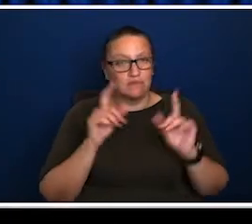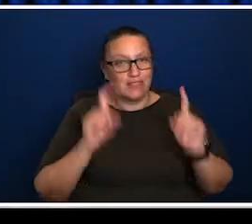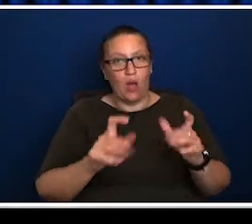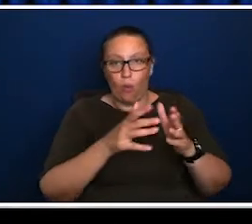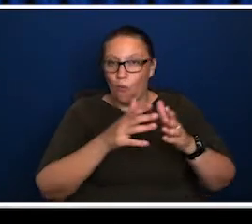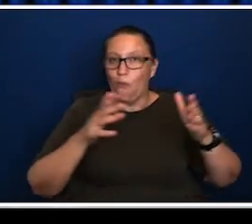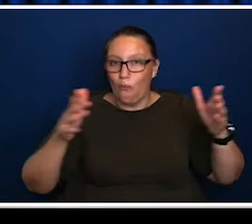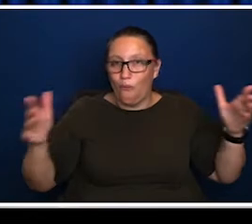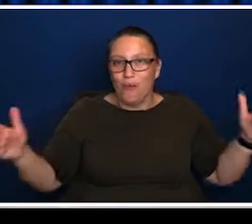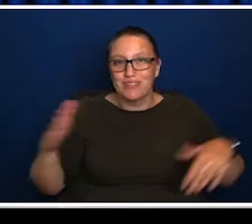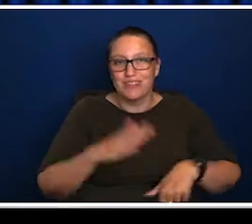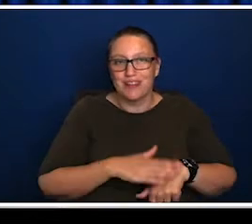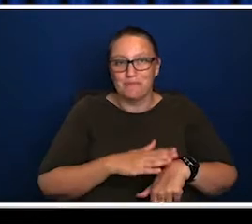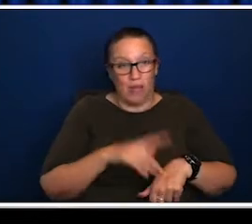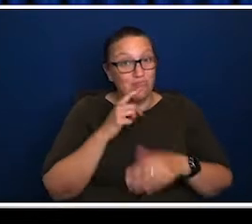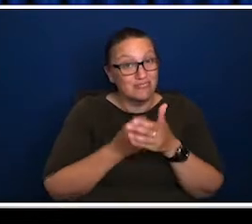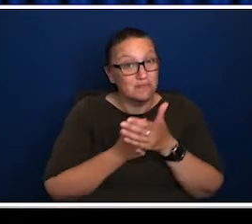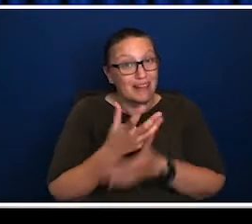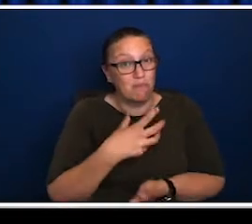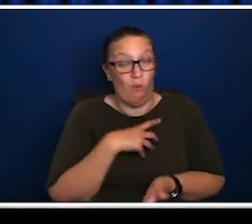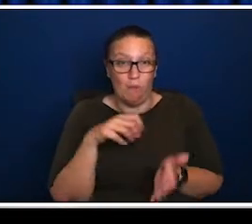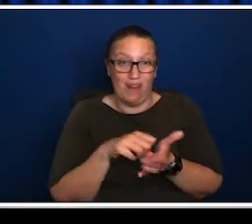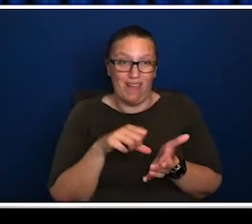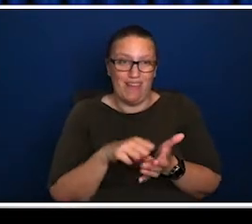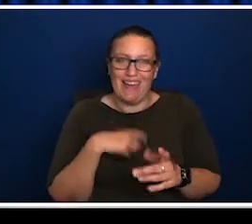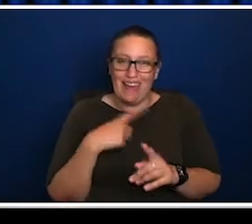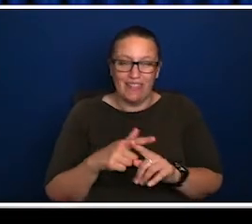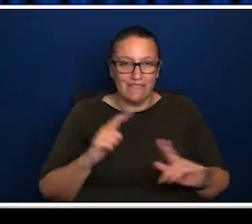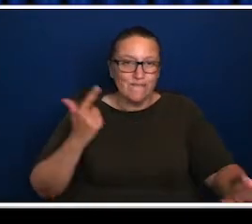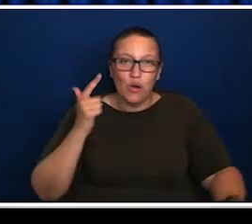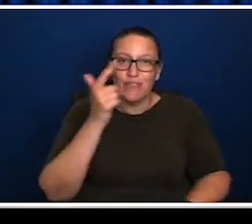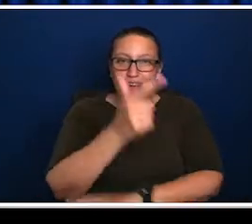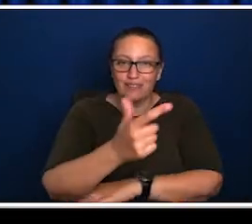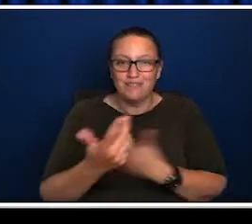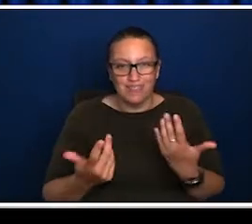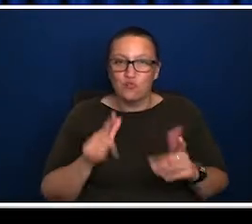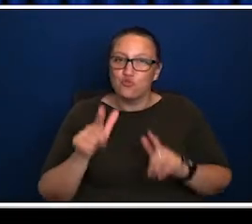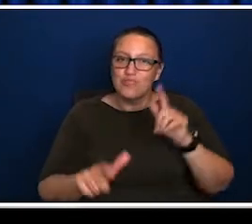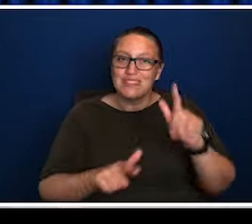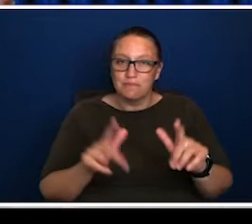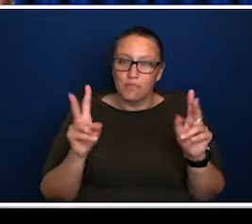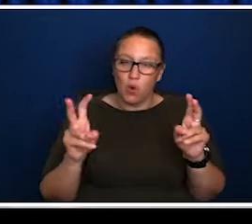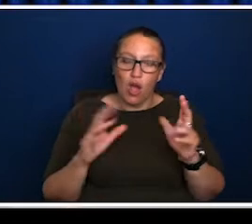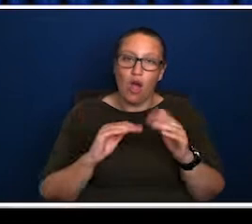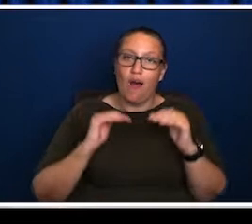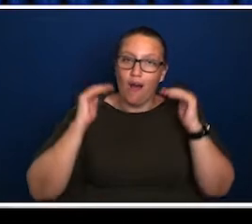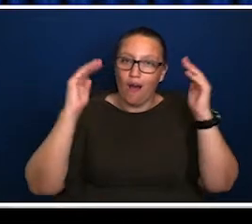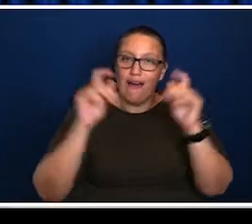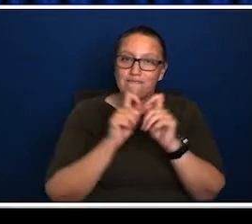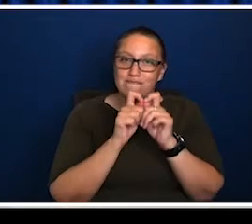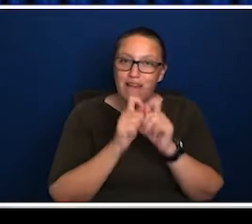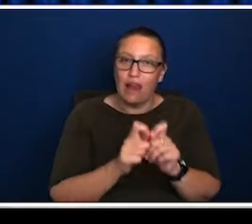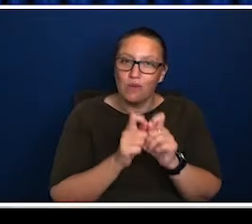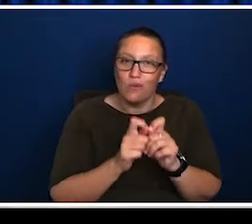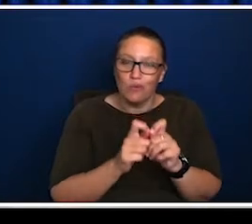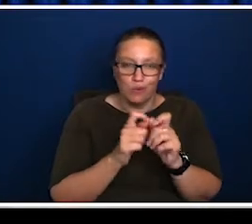well tend to go for a longer time. They tend to spend more as well and they tend to go further. So they're what, you know, the tourism